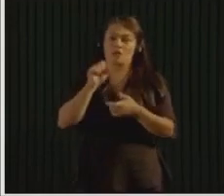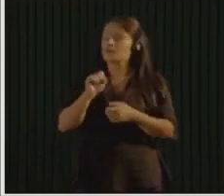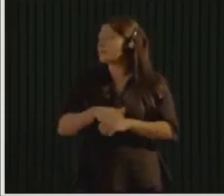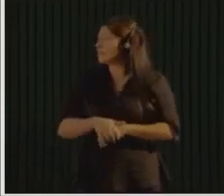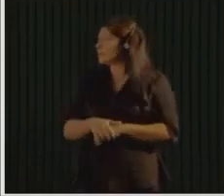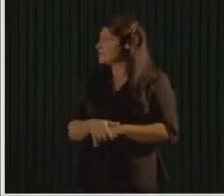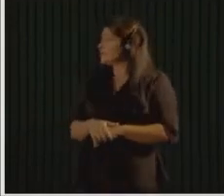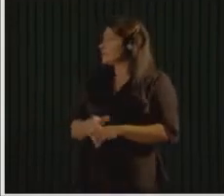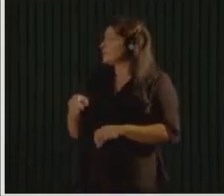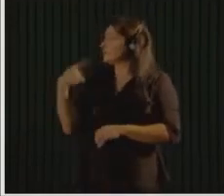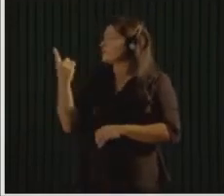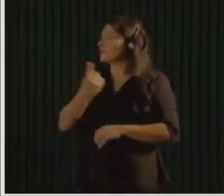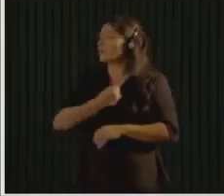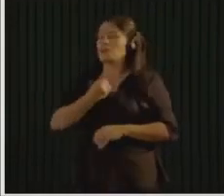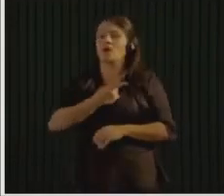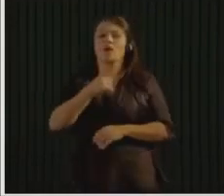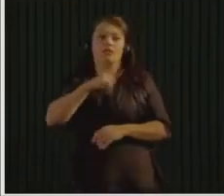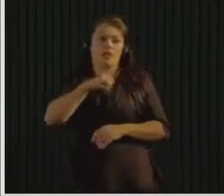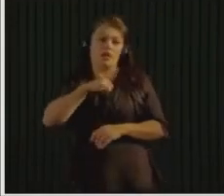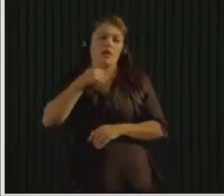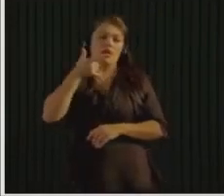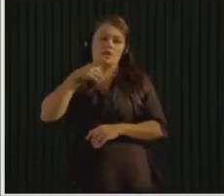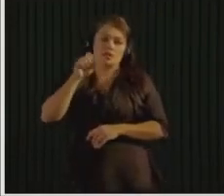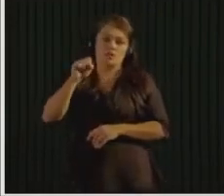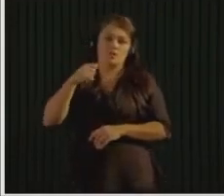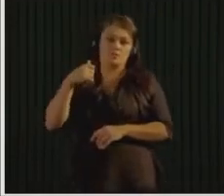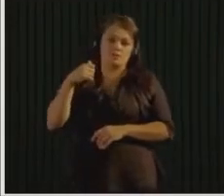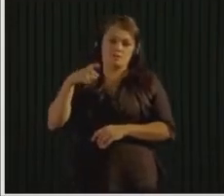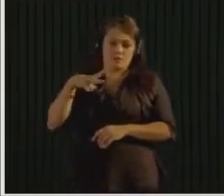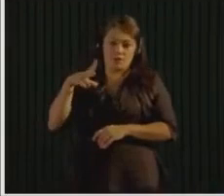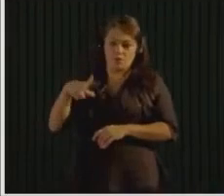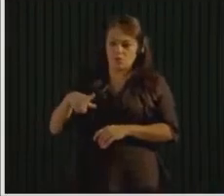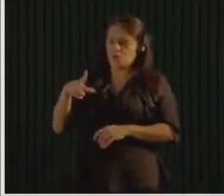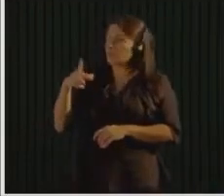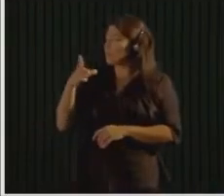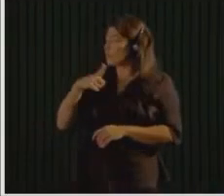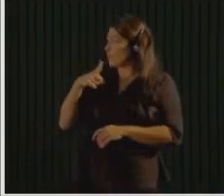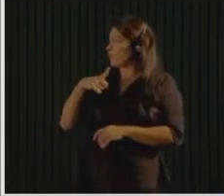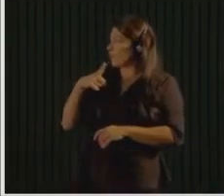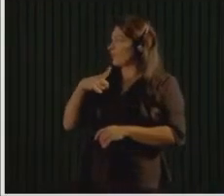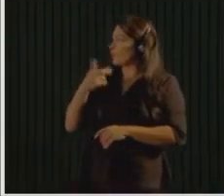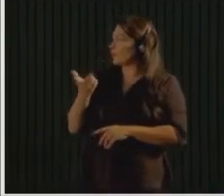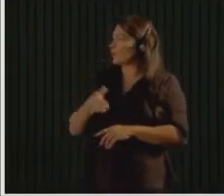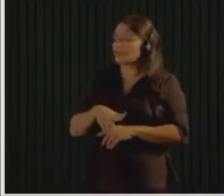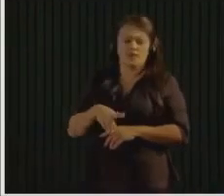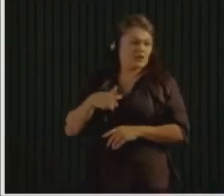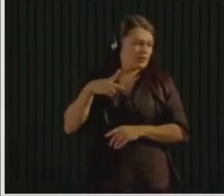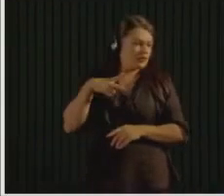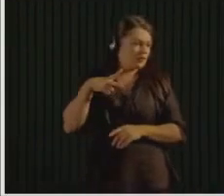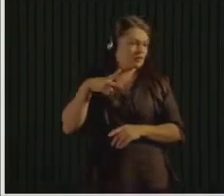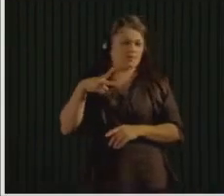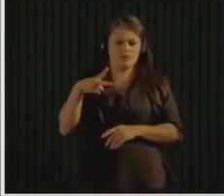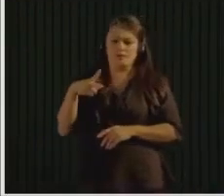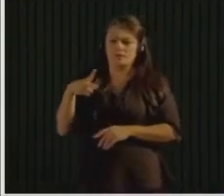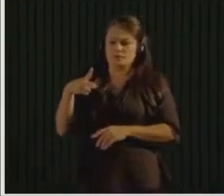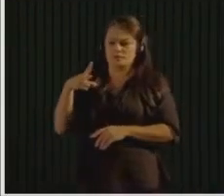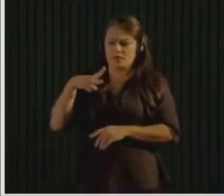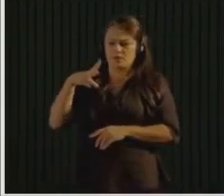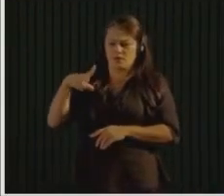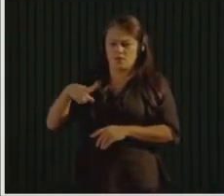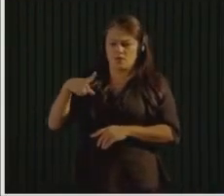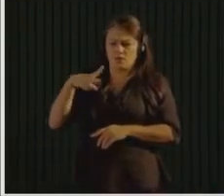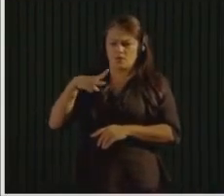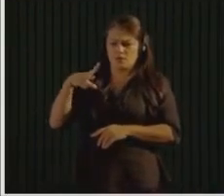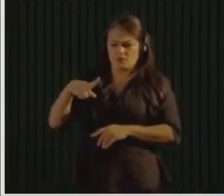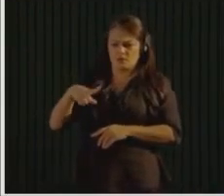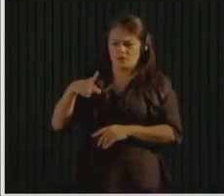July 7th, 2021, this next month. And we invite all y'all to participate. Here's a